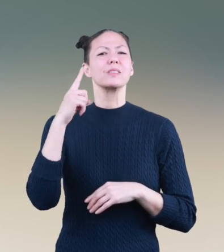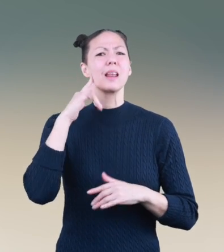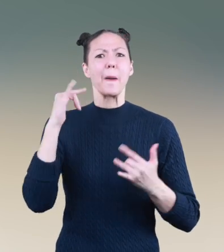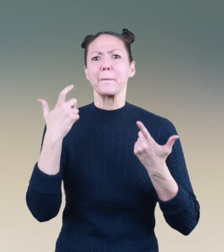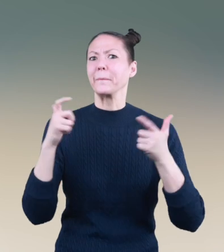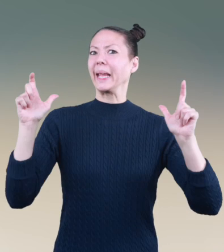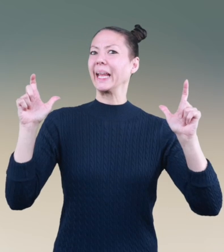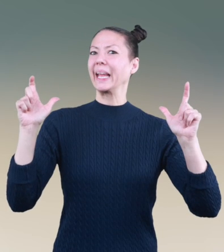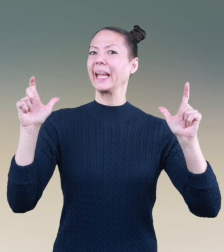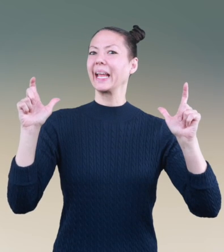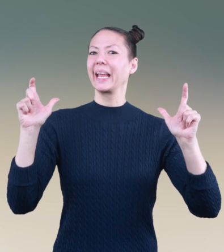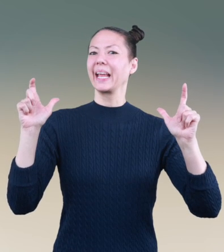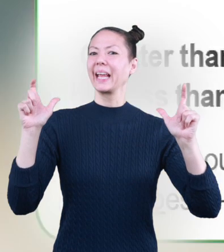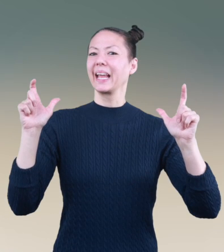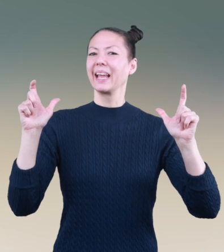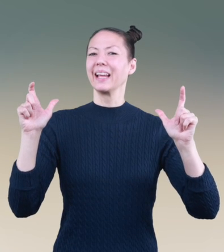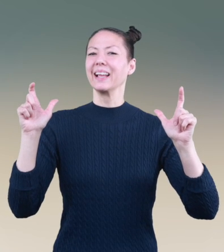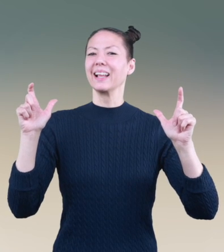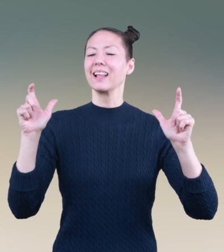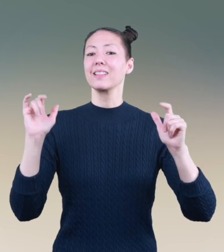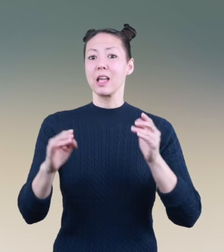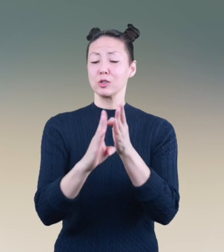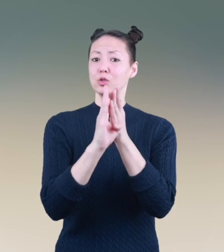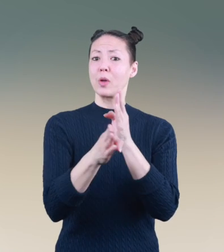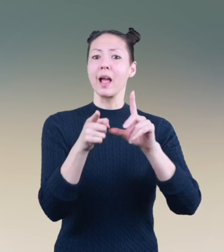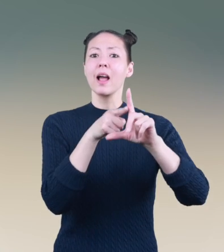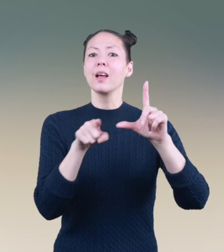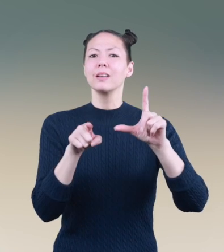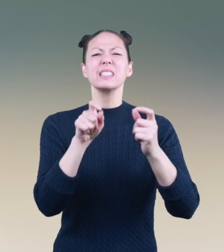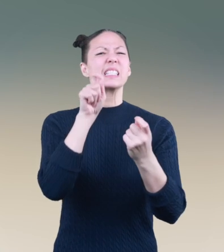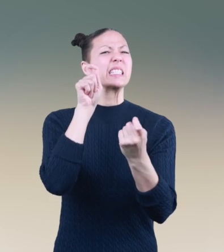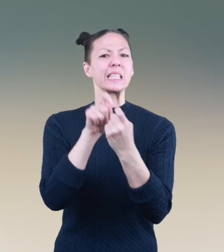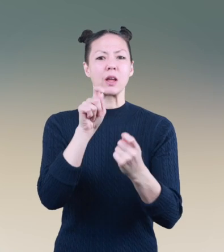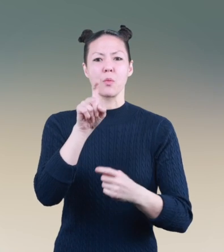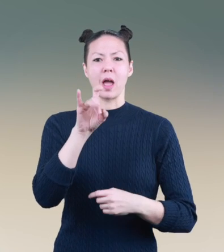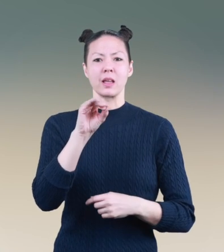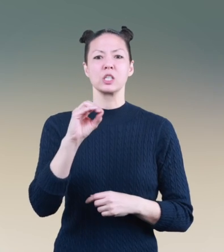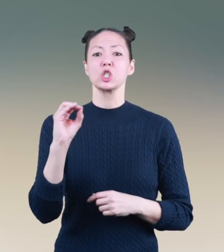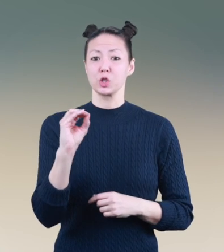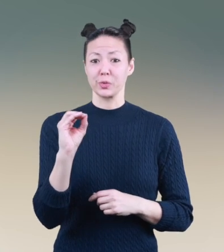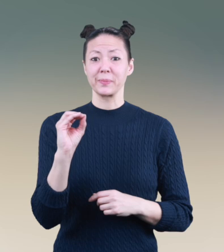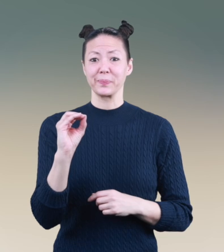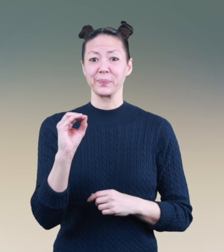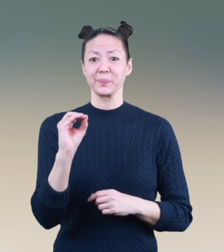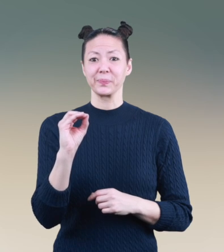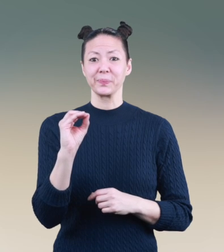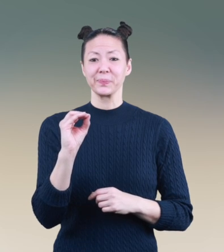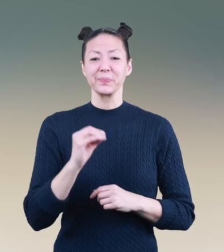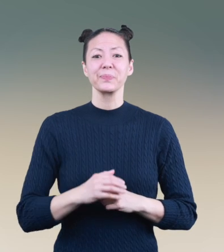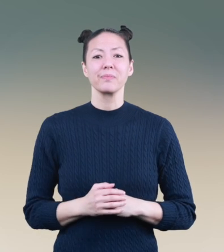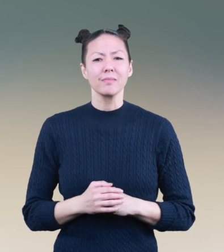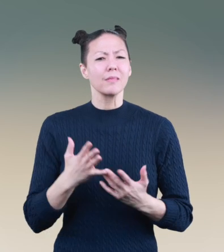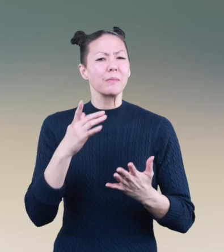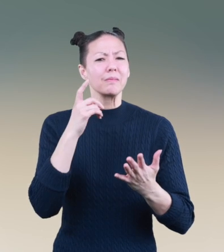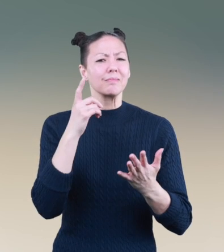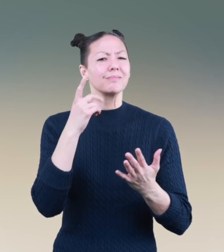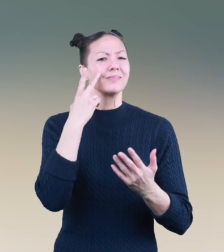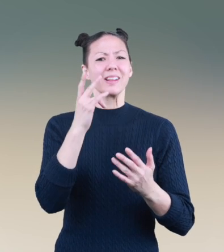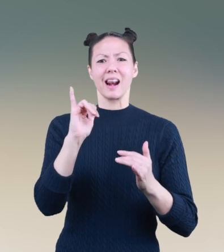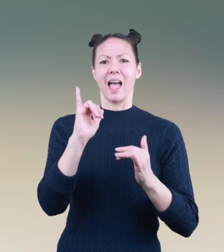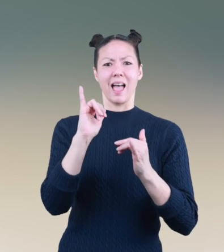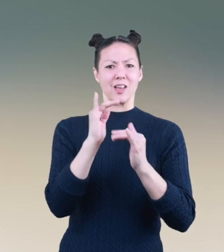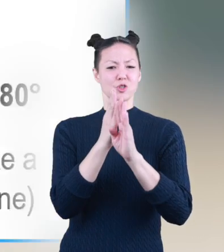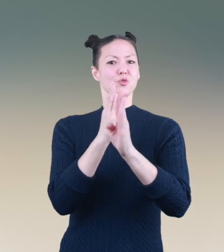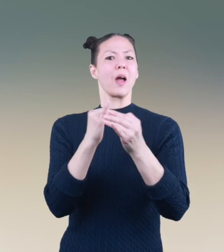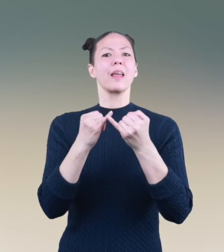obese, or big. A straight angle is exactly 180 degrees, and it looks like a straight